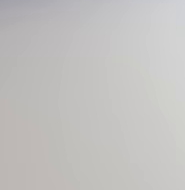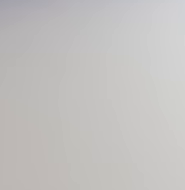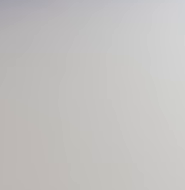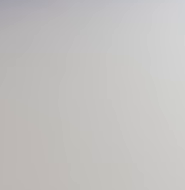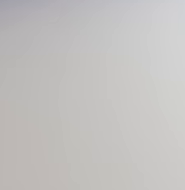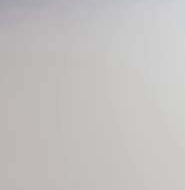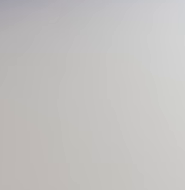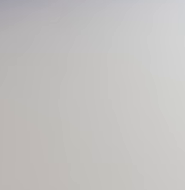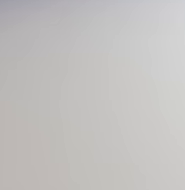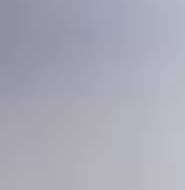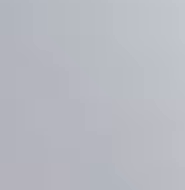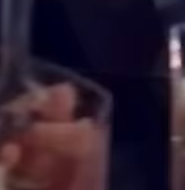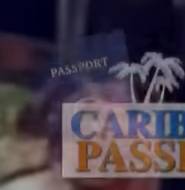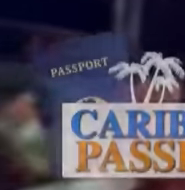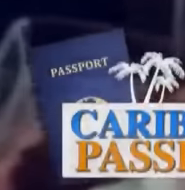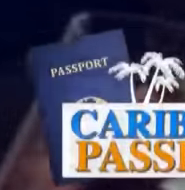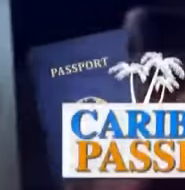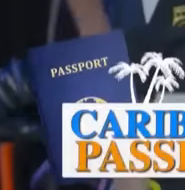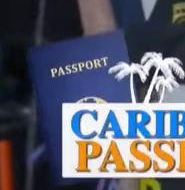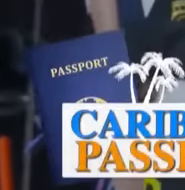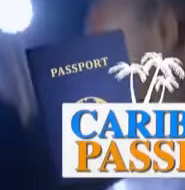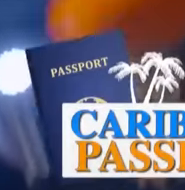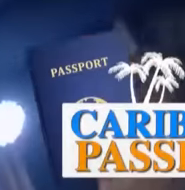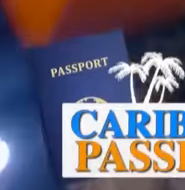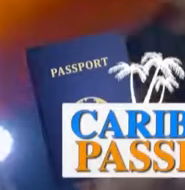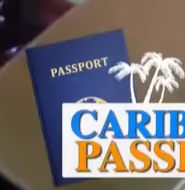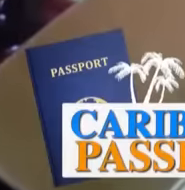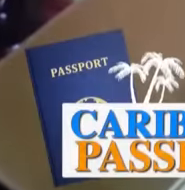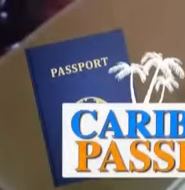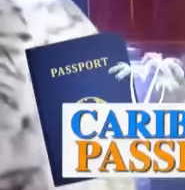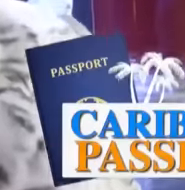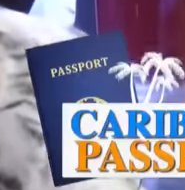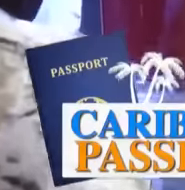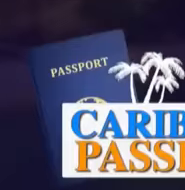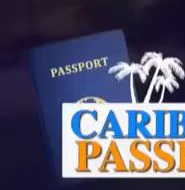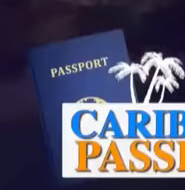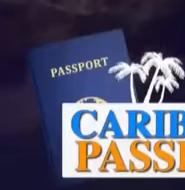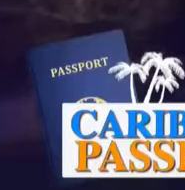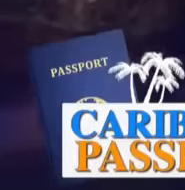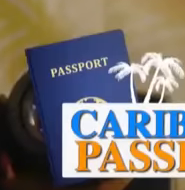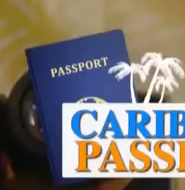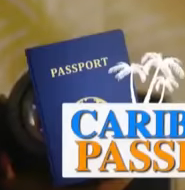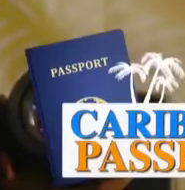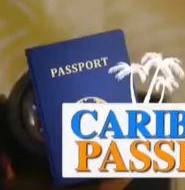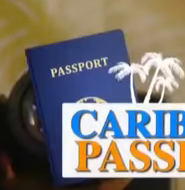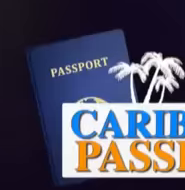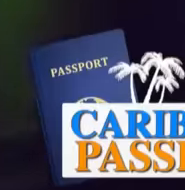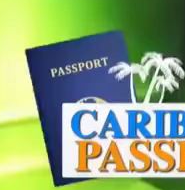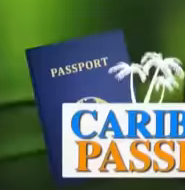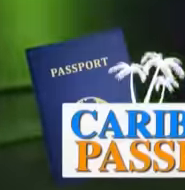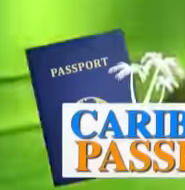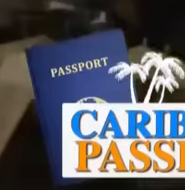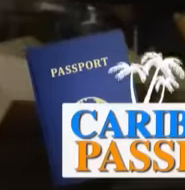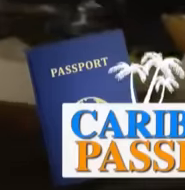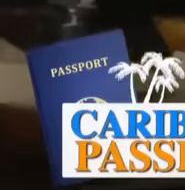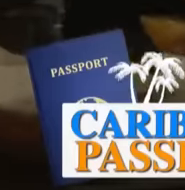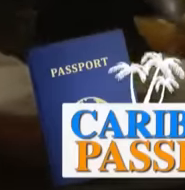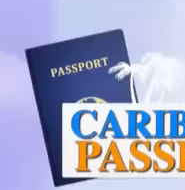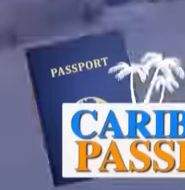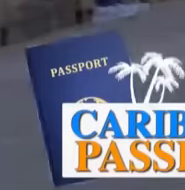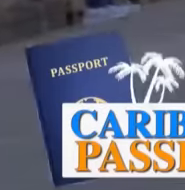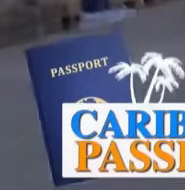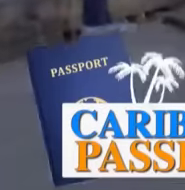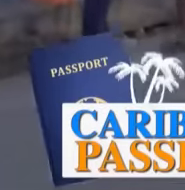up on Caribbean Passport. Food and rum cravings acting up? Well, it's that time of year in Barbados.